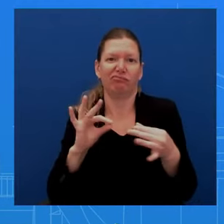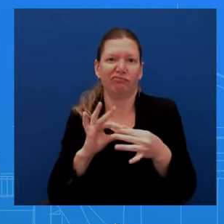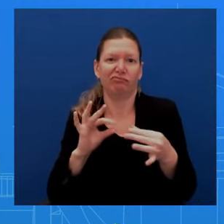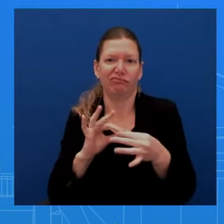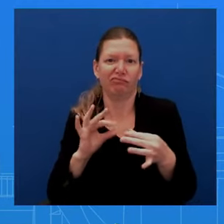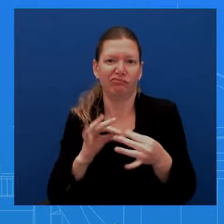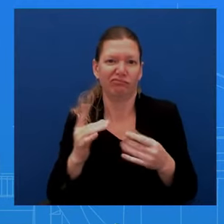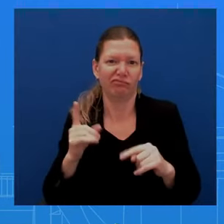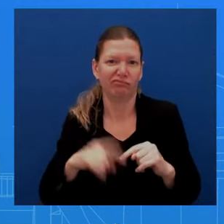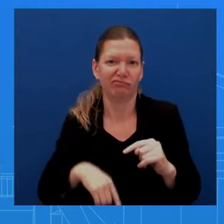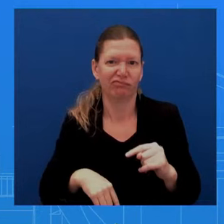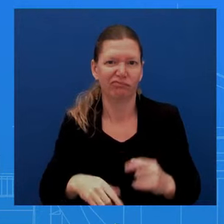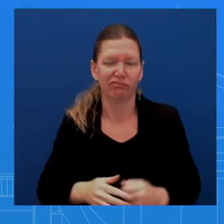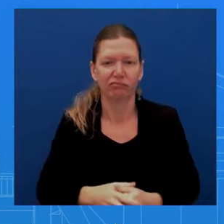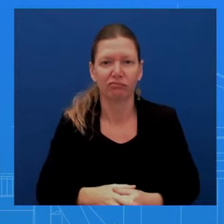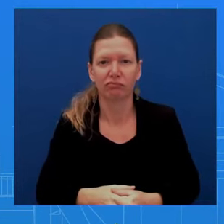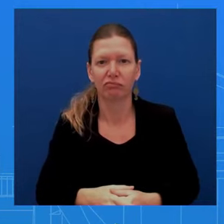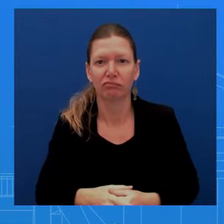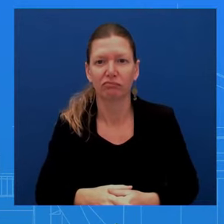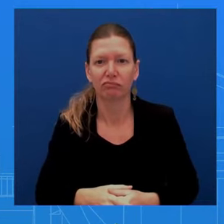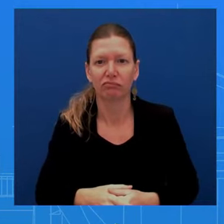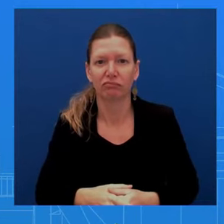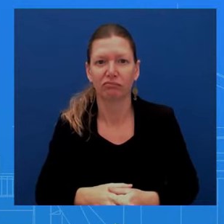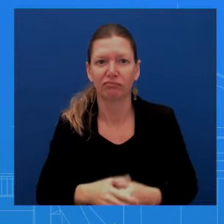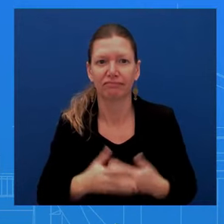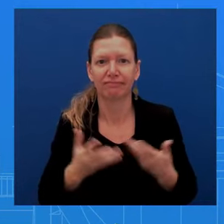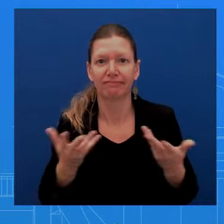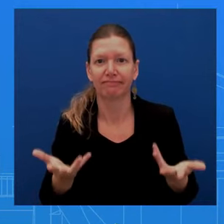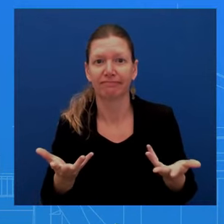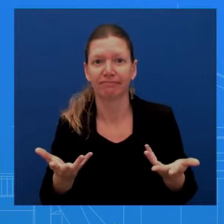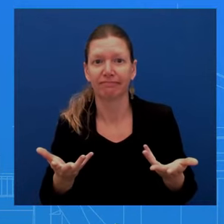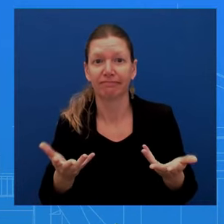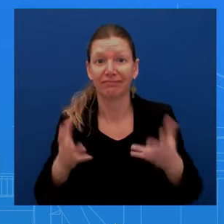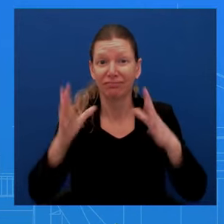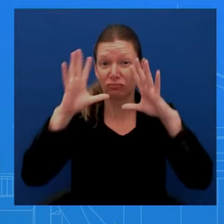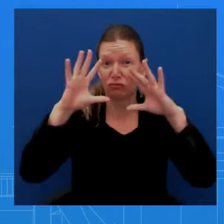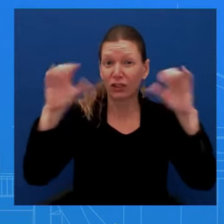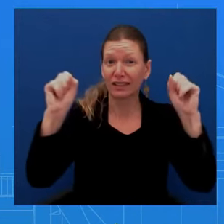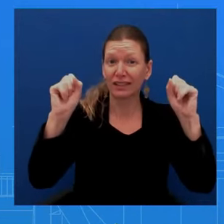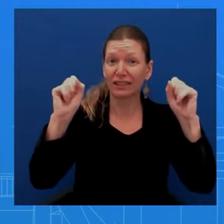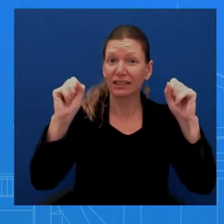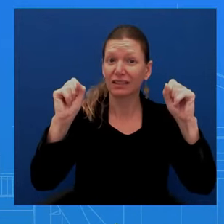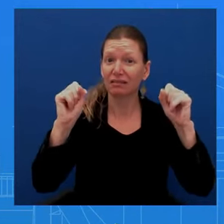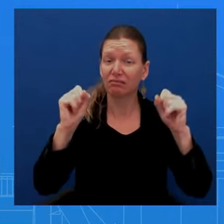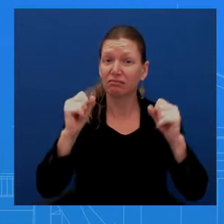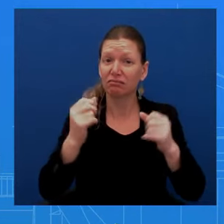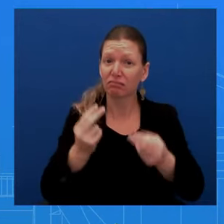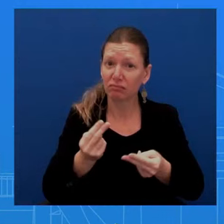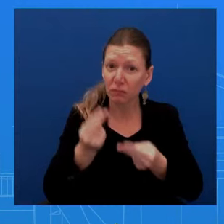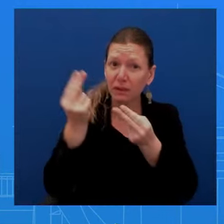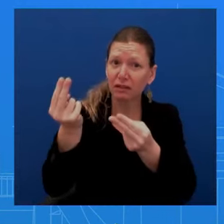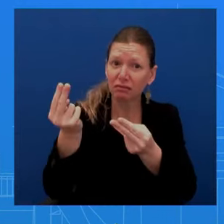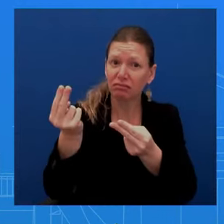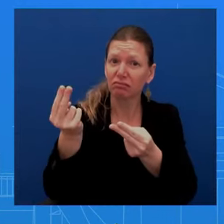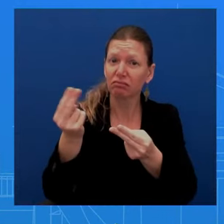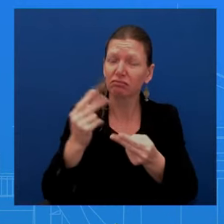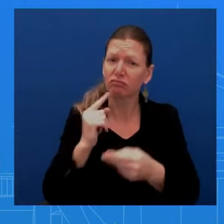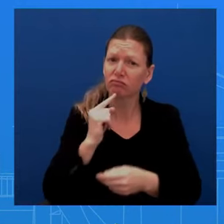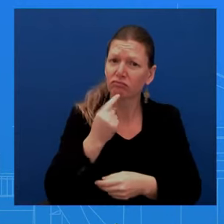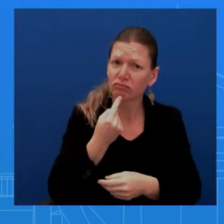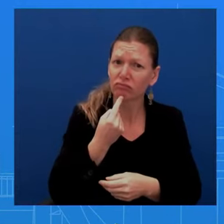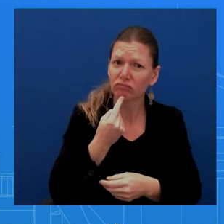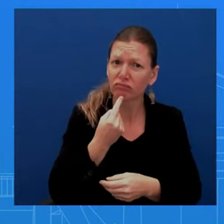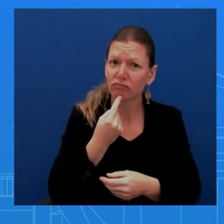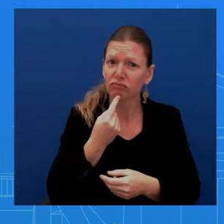Um, but look, the, the, the President takes all these nominations very seriously. He always wants to put forth and he has put forth a very, uh,